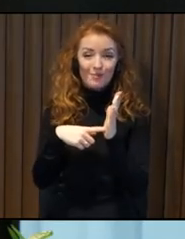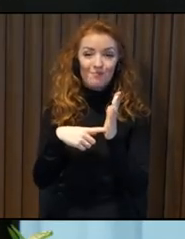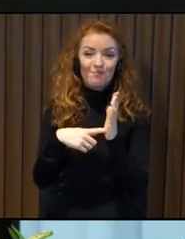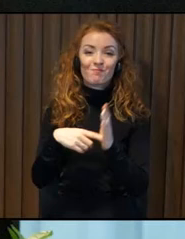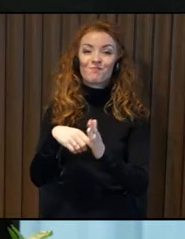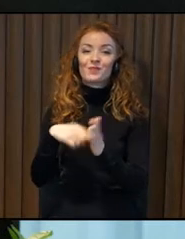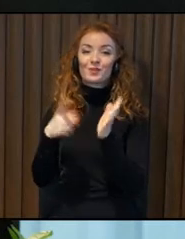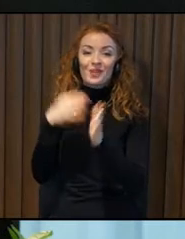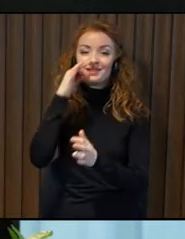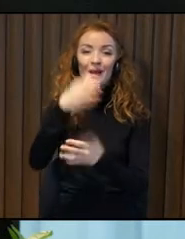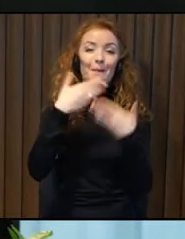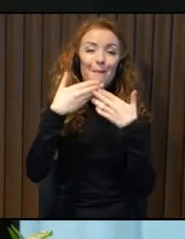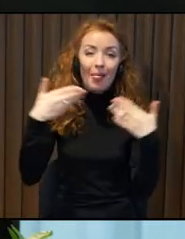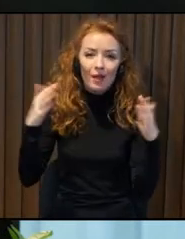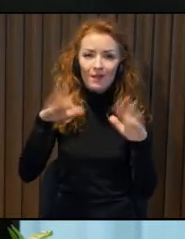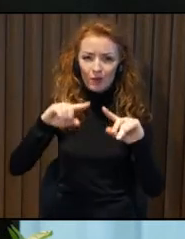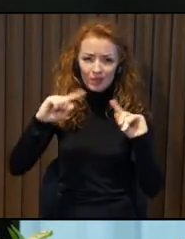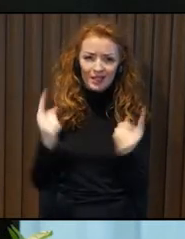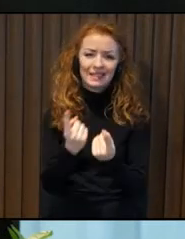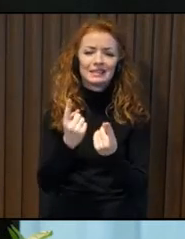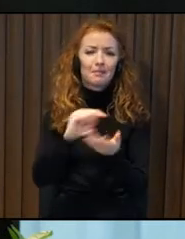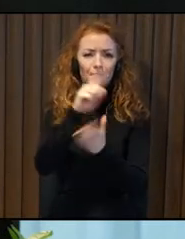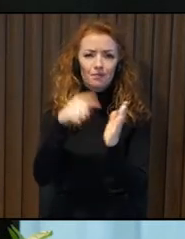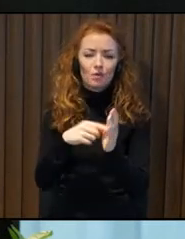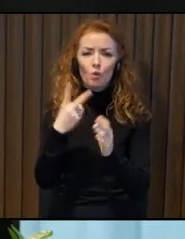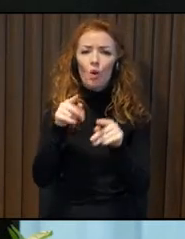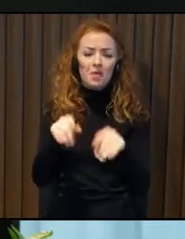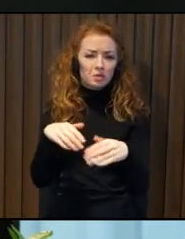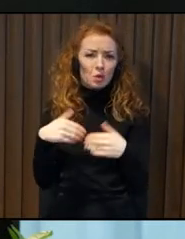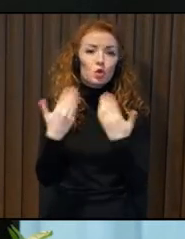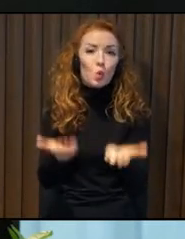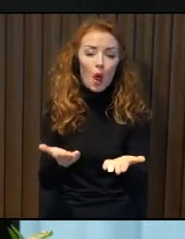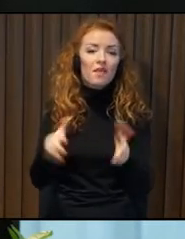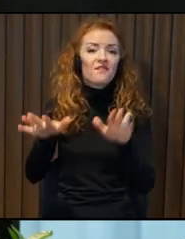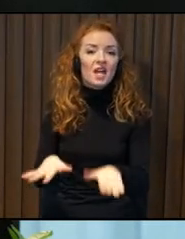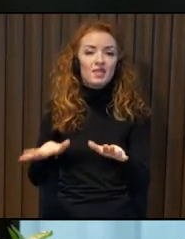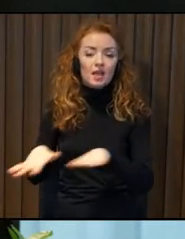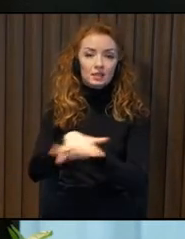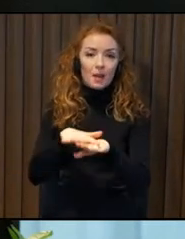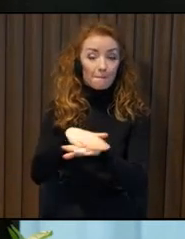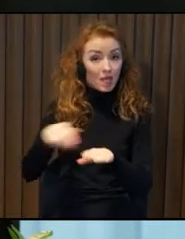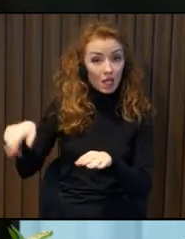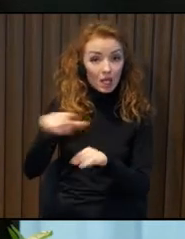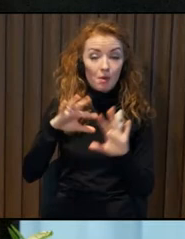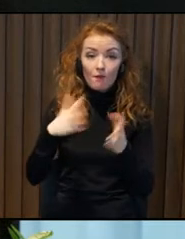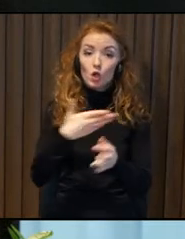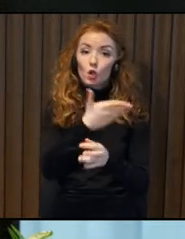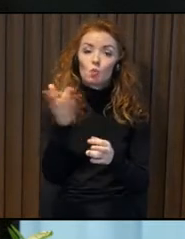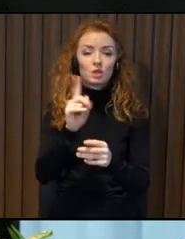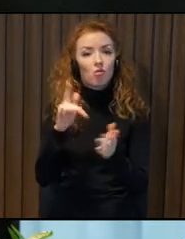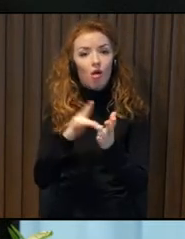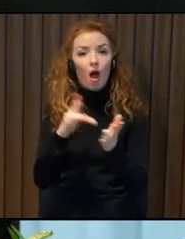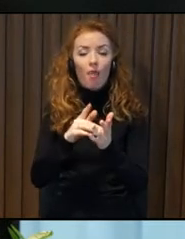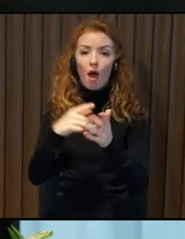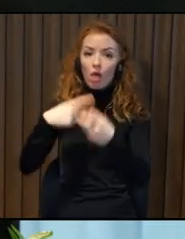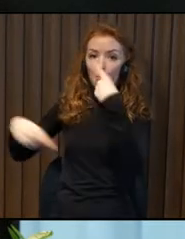ask what it gave to the local society? Do you see some reflections, something about this? Maybe you, I don't know if you